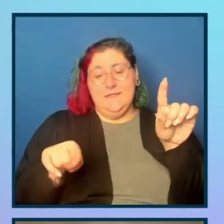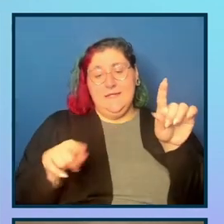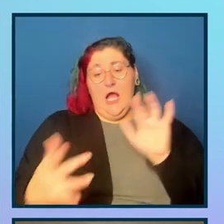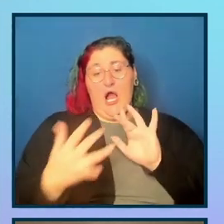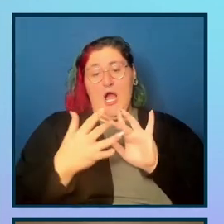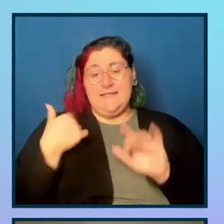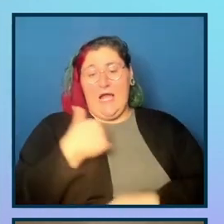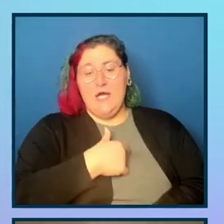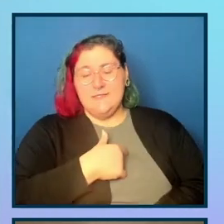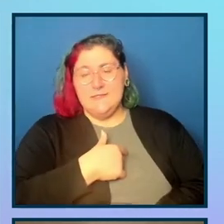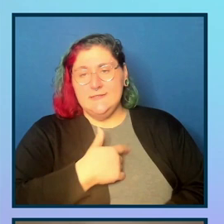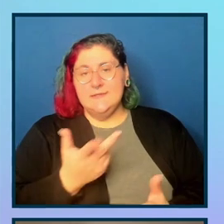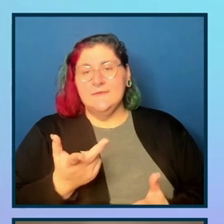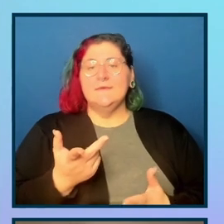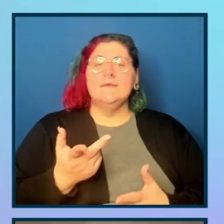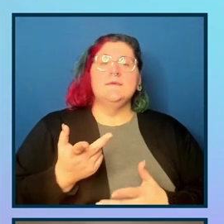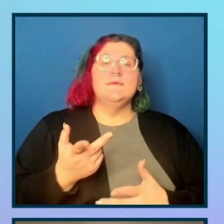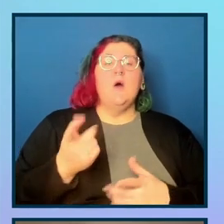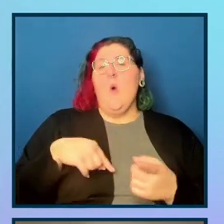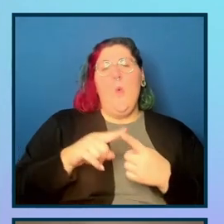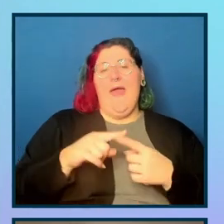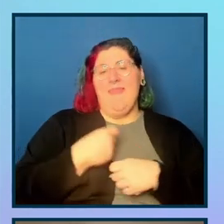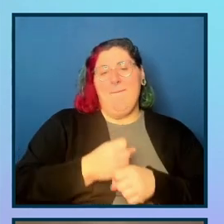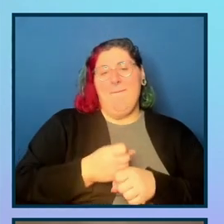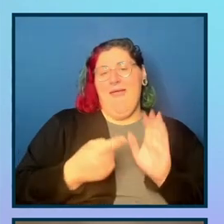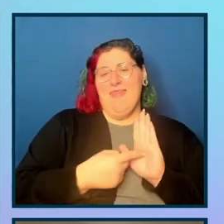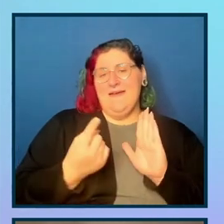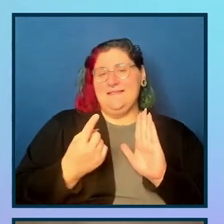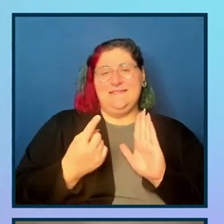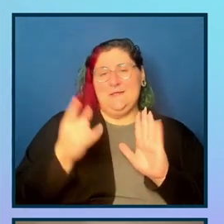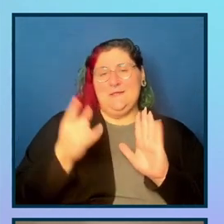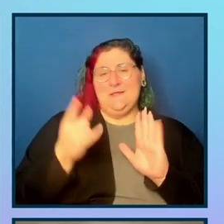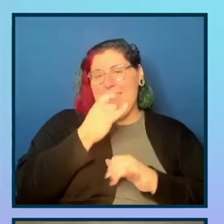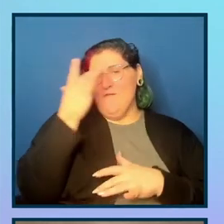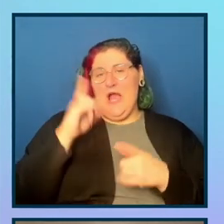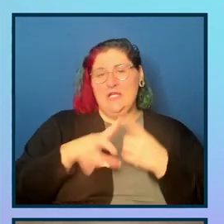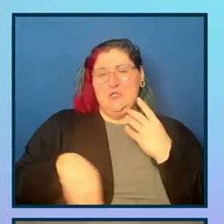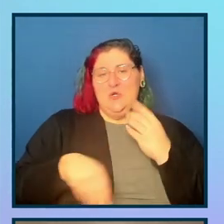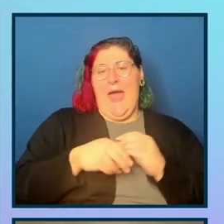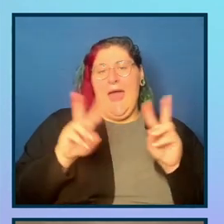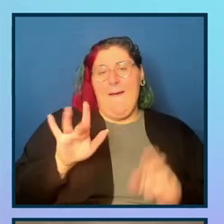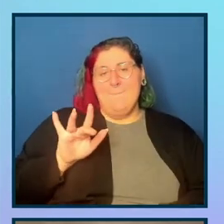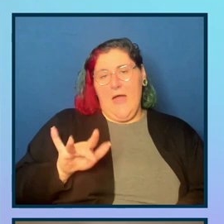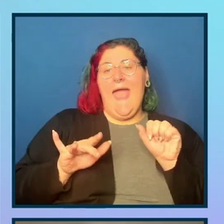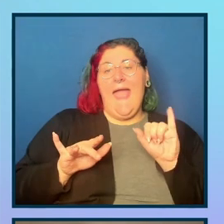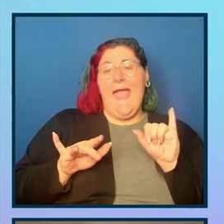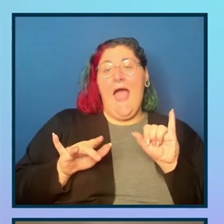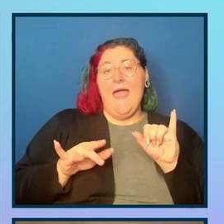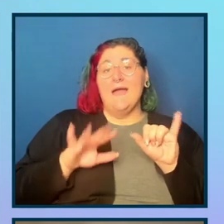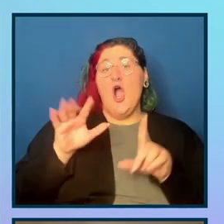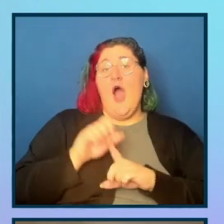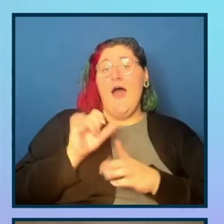this and he didn't mark it up as a button, apparently. Um, so our AI actually caught that for him. And, um, I'm going to accept the suggestion.